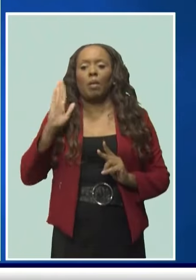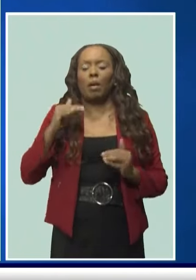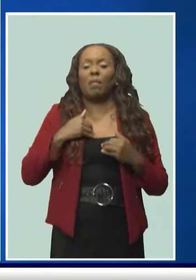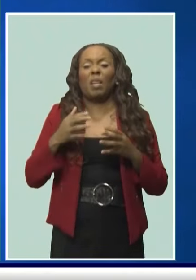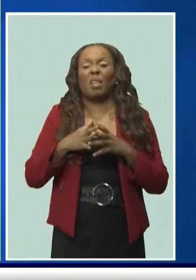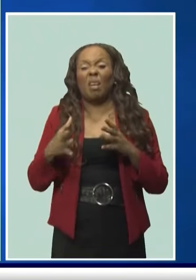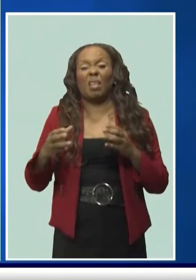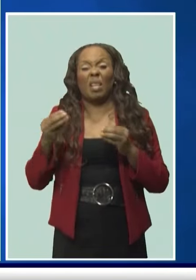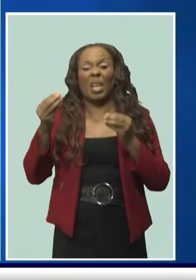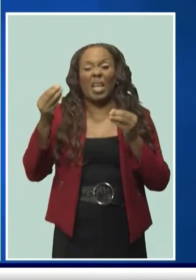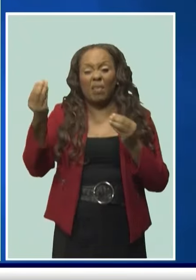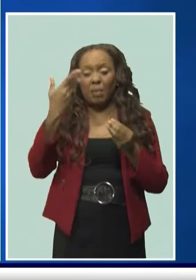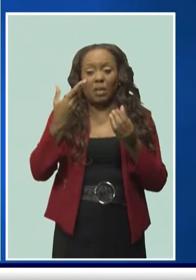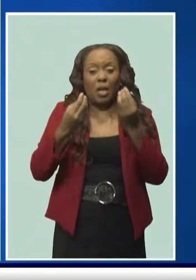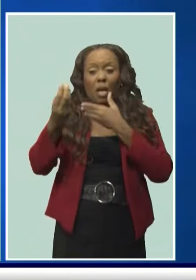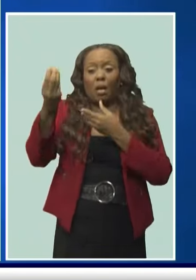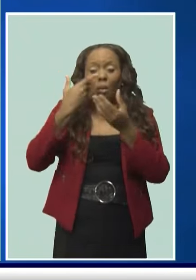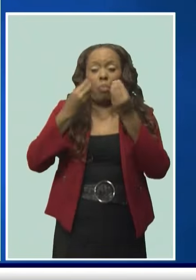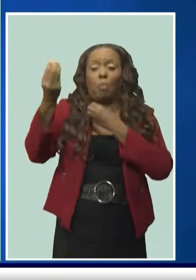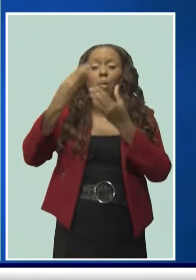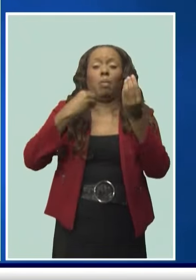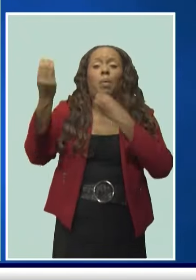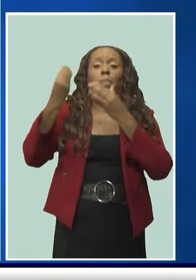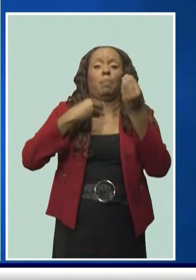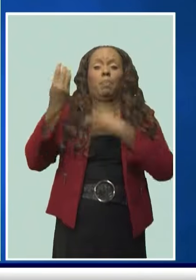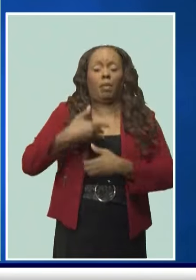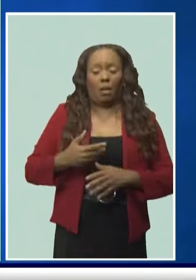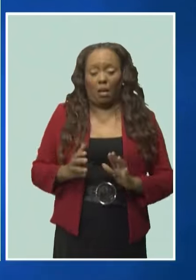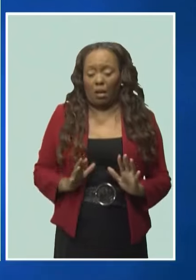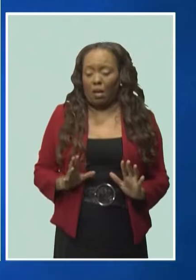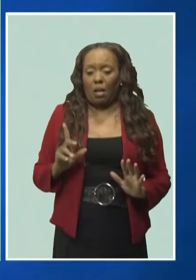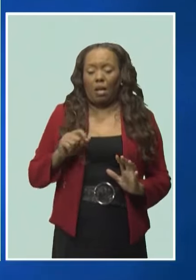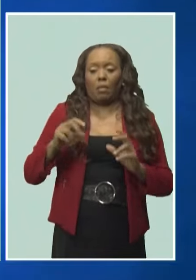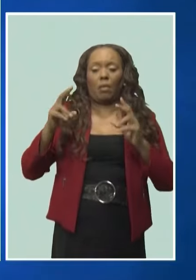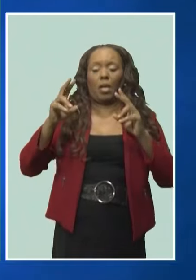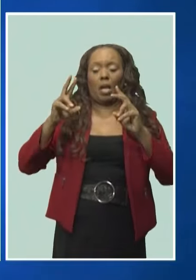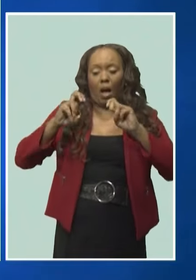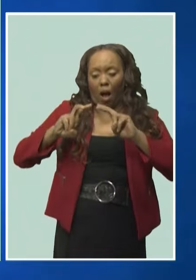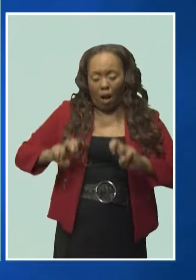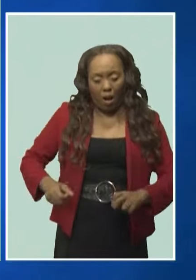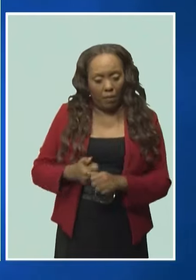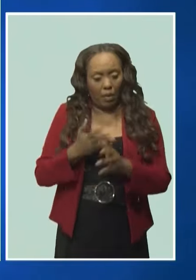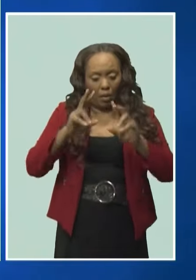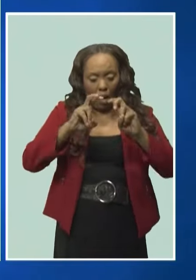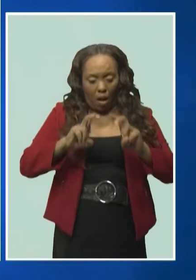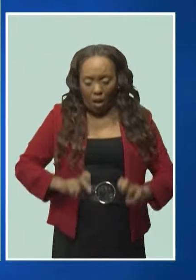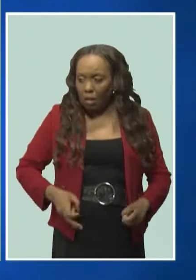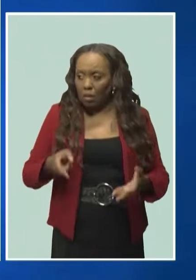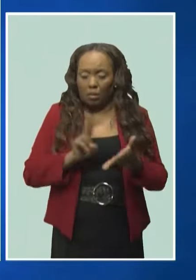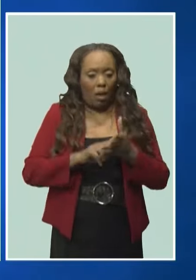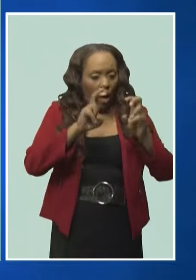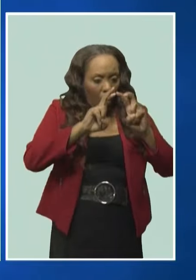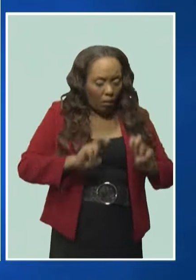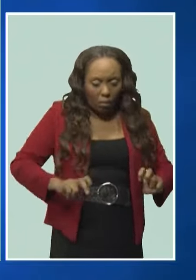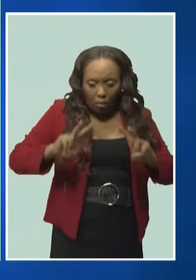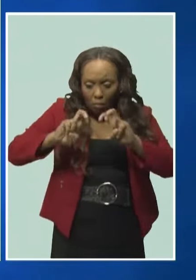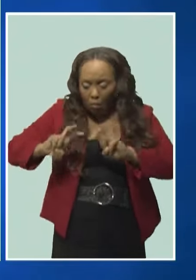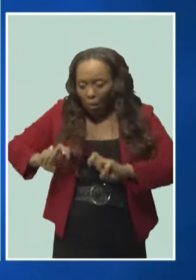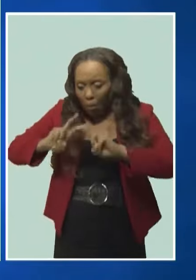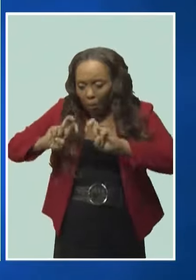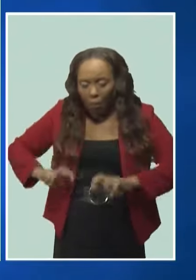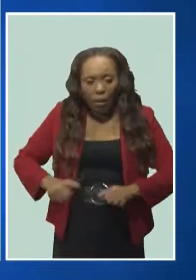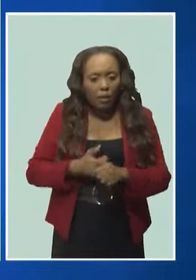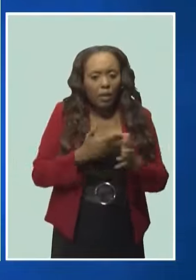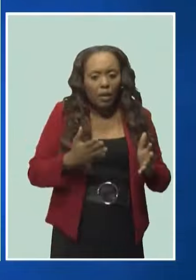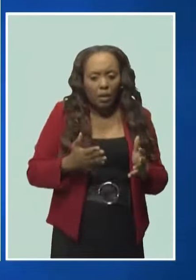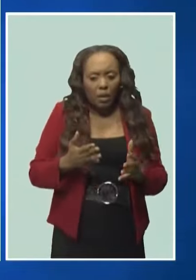which could cause them to have to scrutinize contracts, to scrutinize the daily transactions, because sometimes